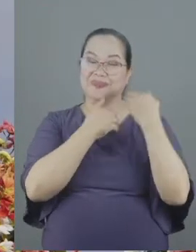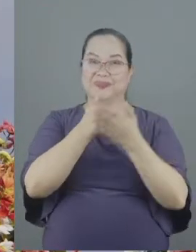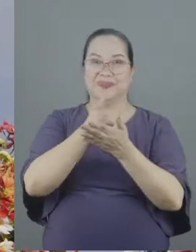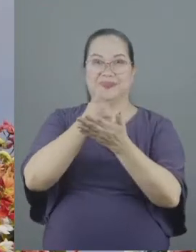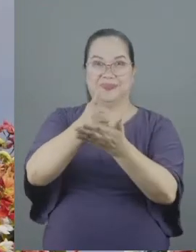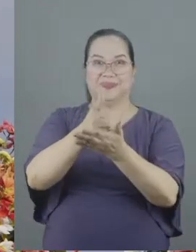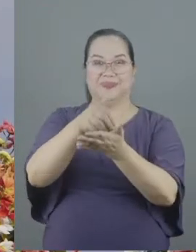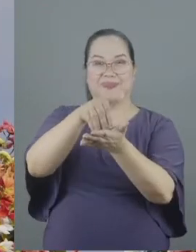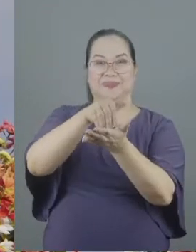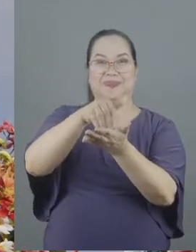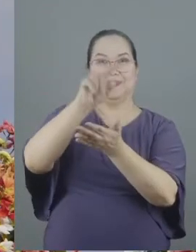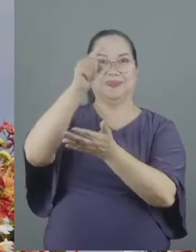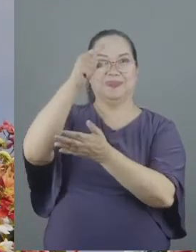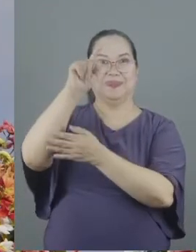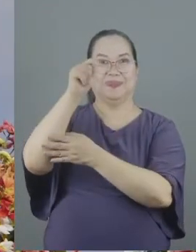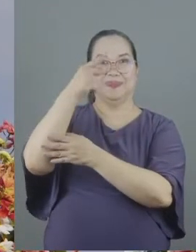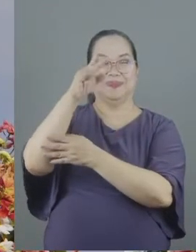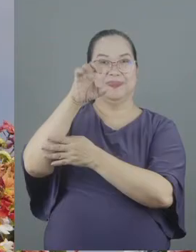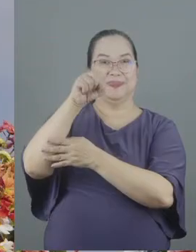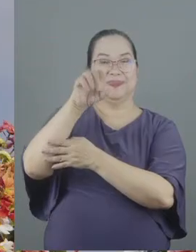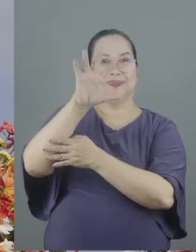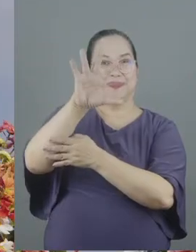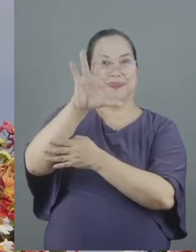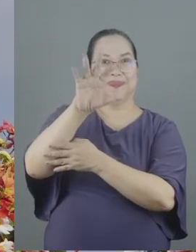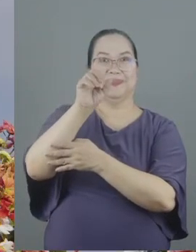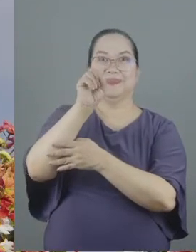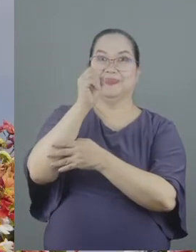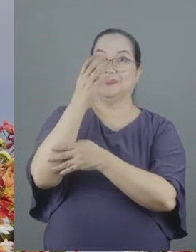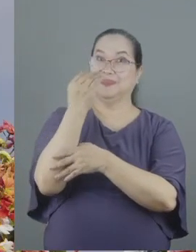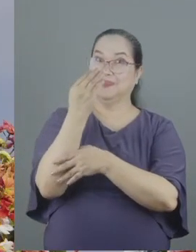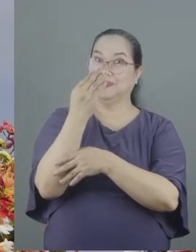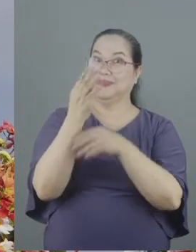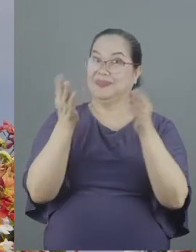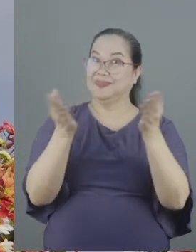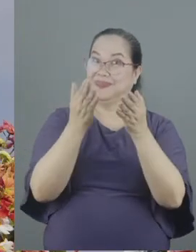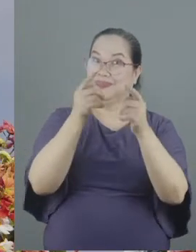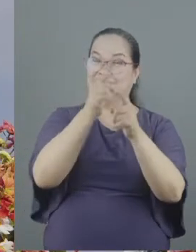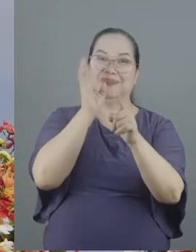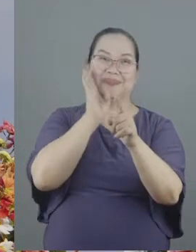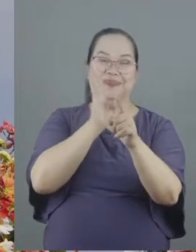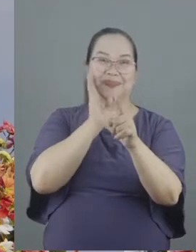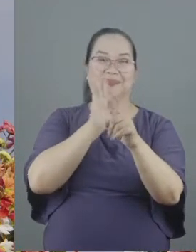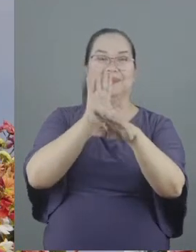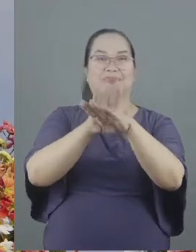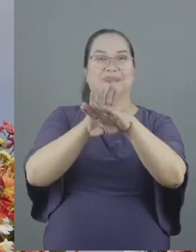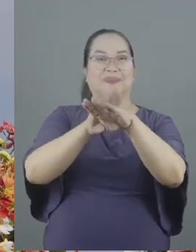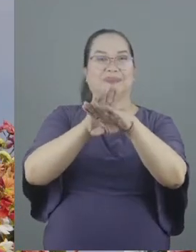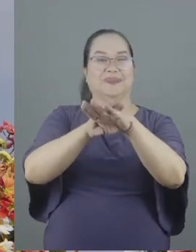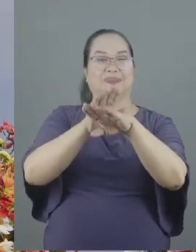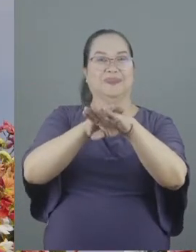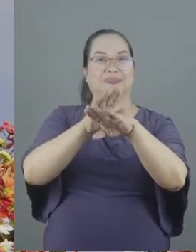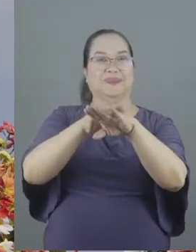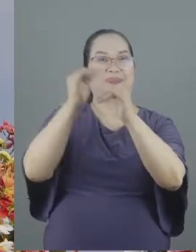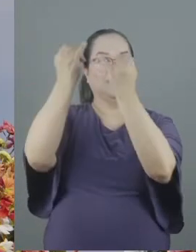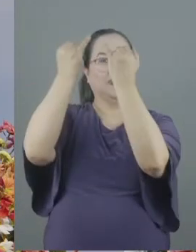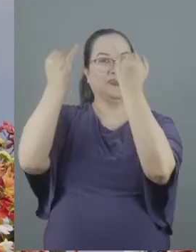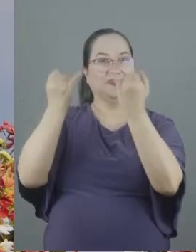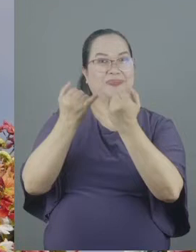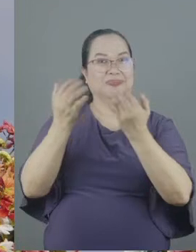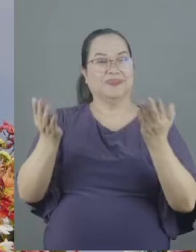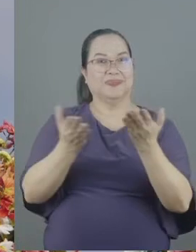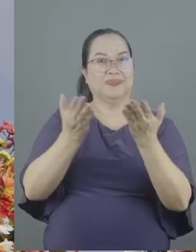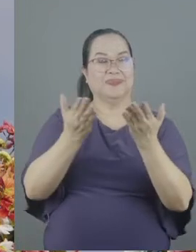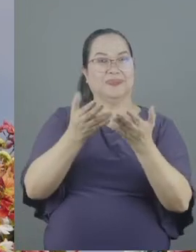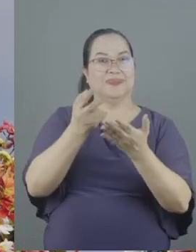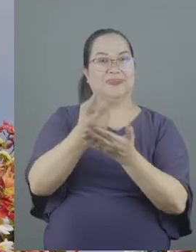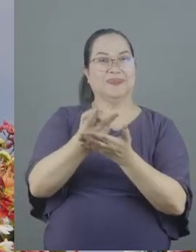weak 1 Thessalonians 5 14 and we urge you brothers admonish the idle encourage the faint hearted